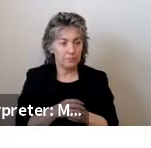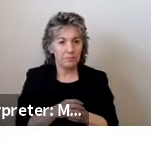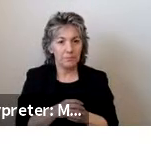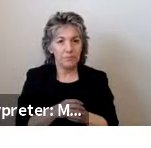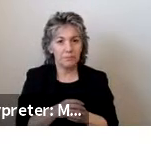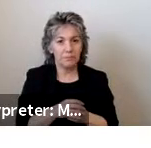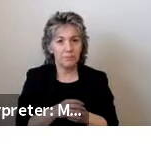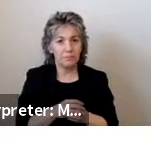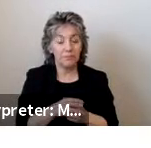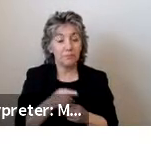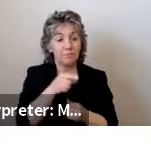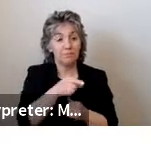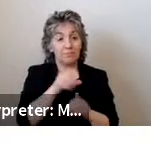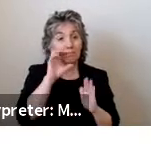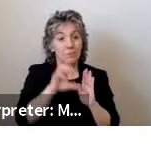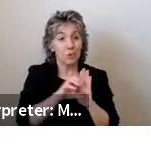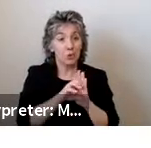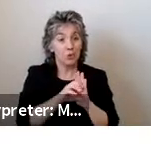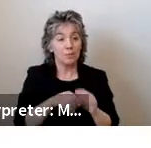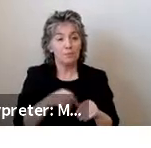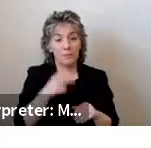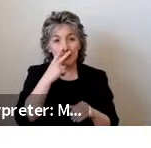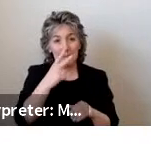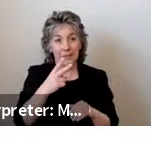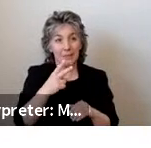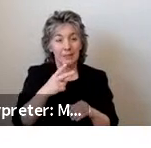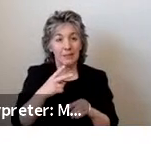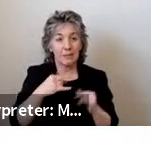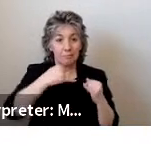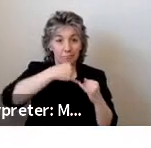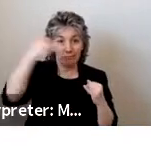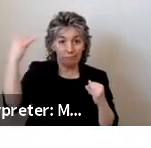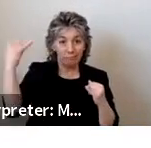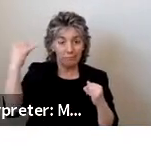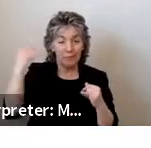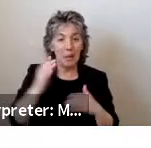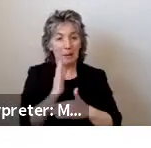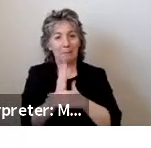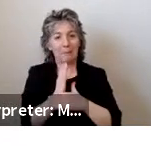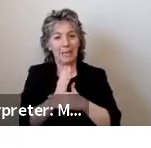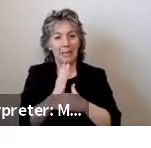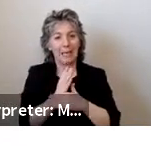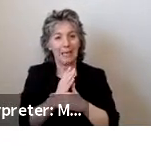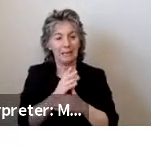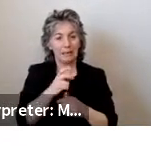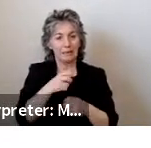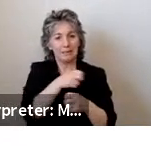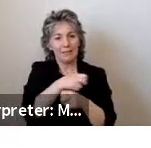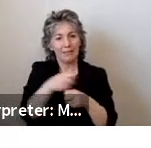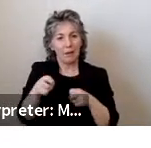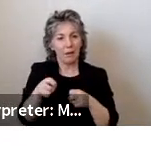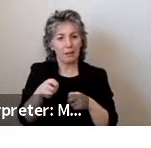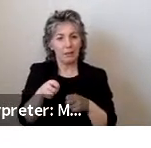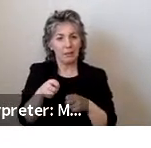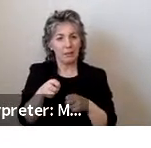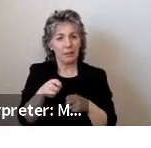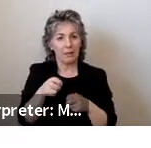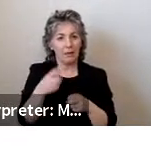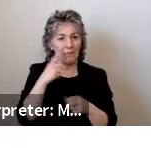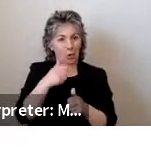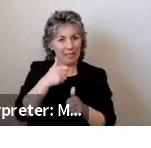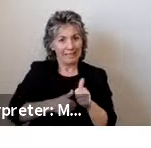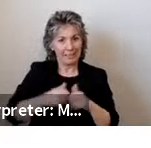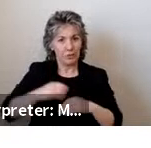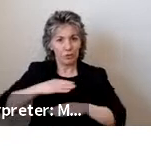The figure in this slide shows a line chart of mean perceived difficulty ratings for different user groups for each of the ramp